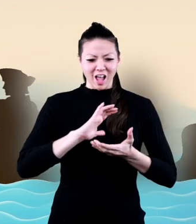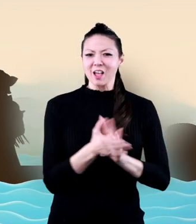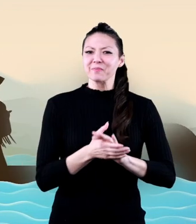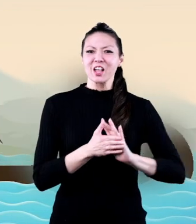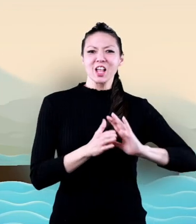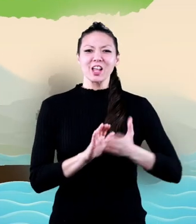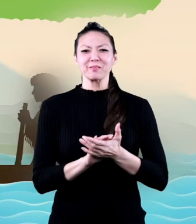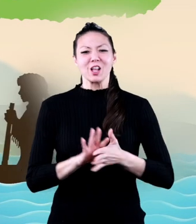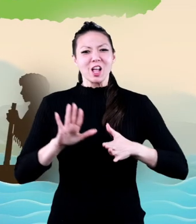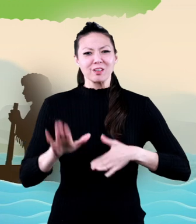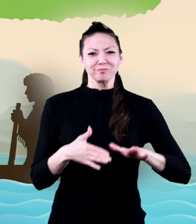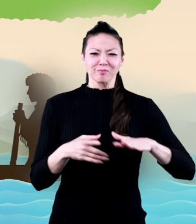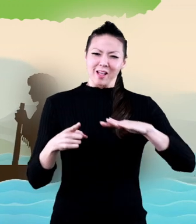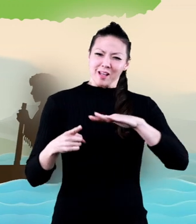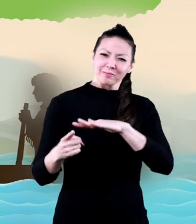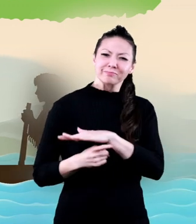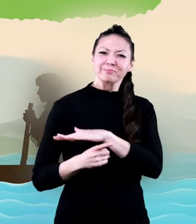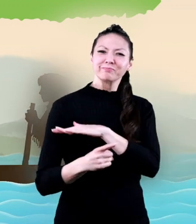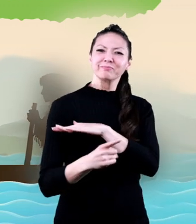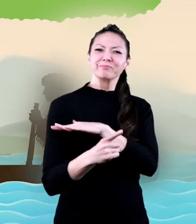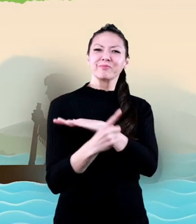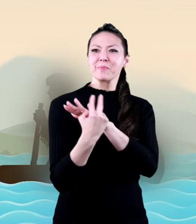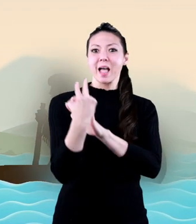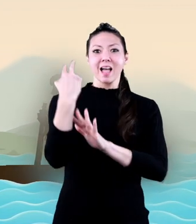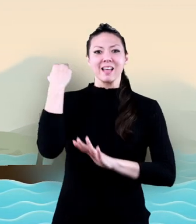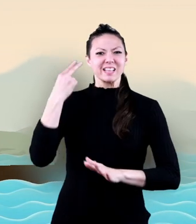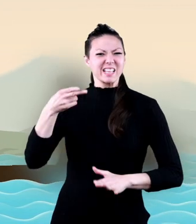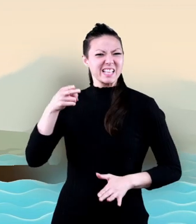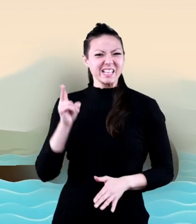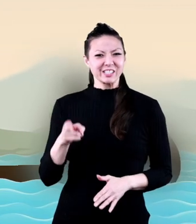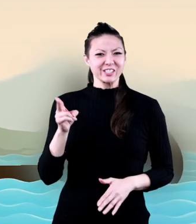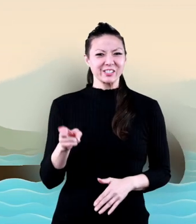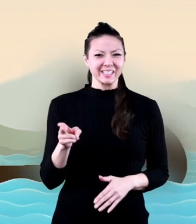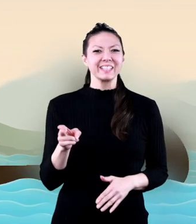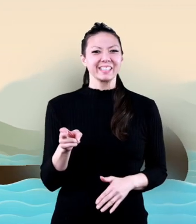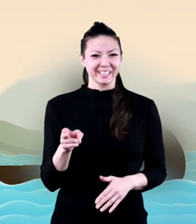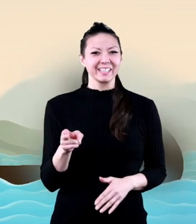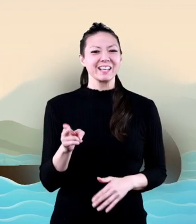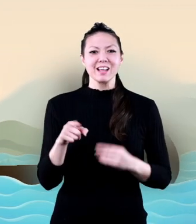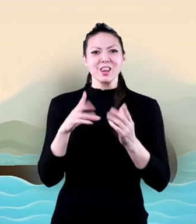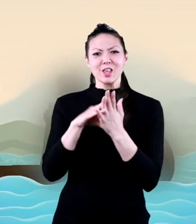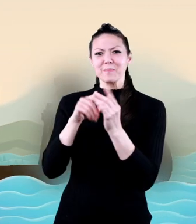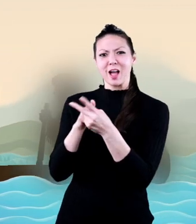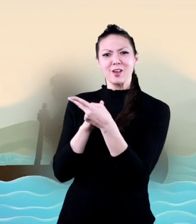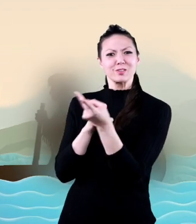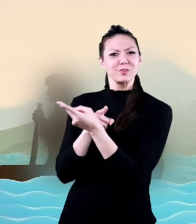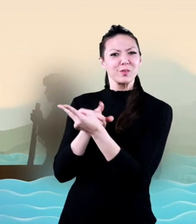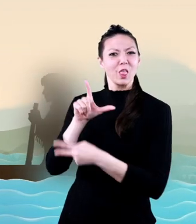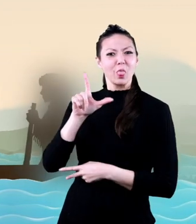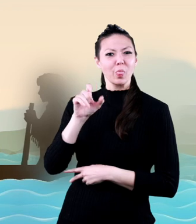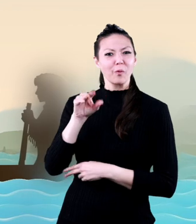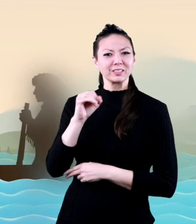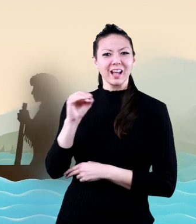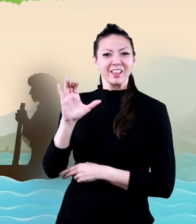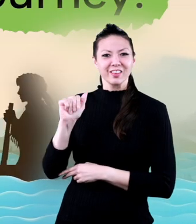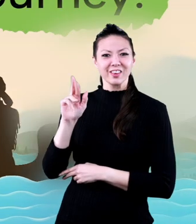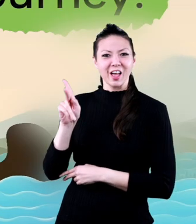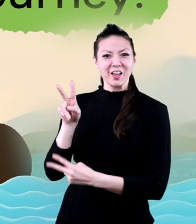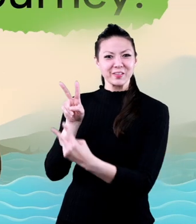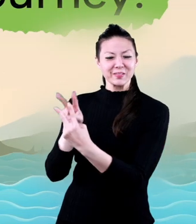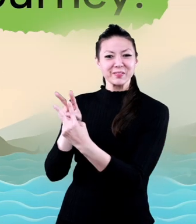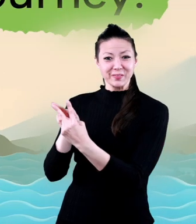your bags, get your good walking shoes out, and let's take a walk back in history to learn all about